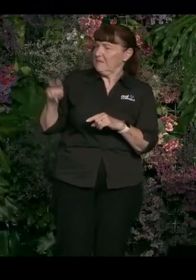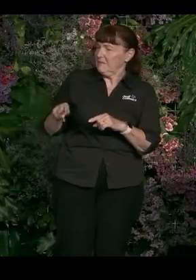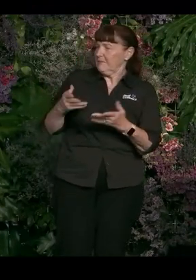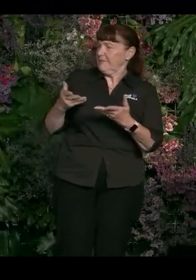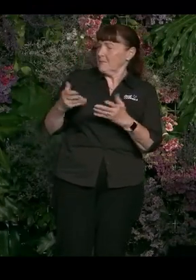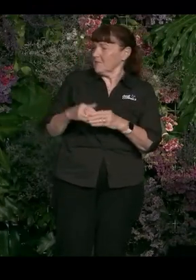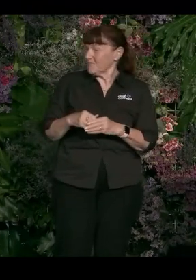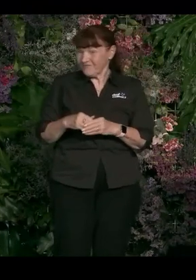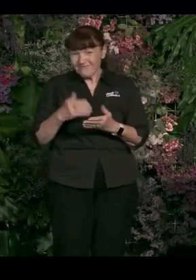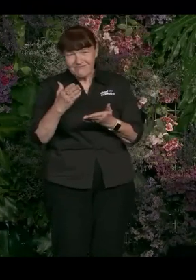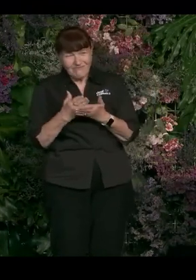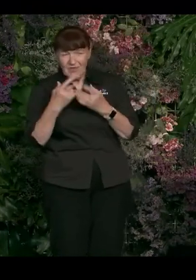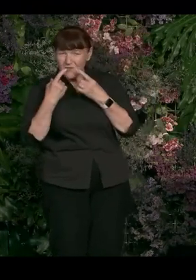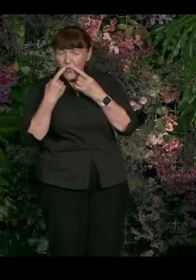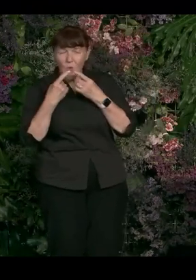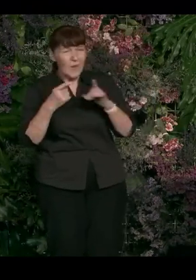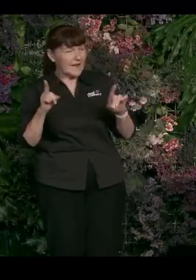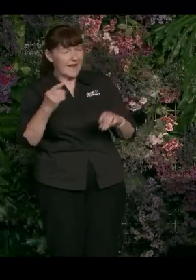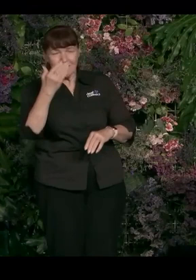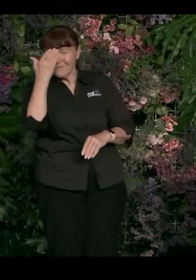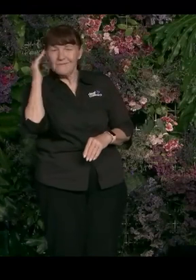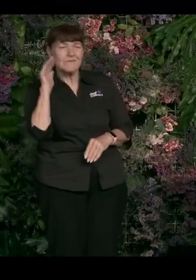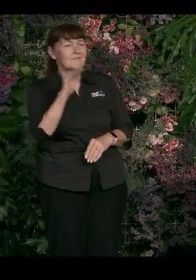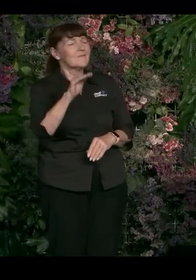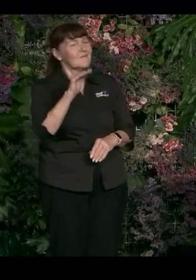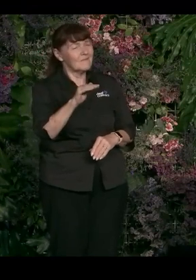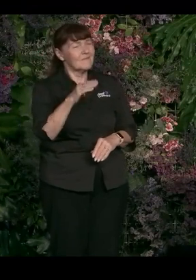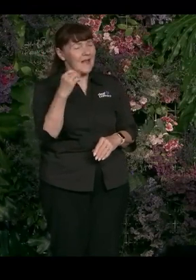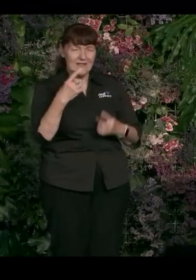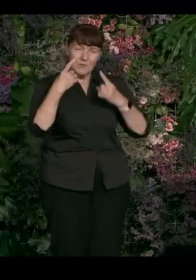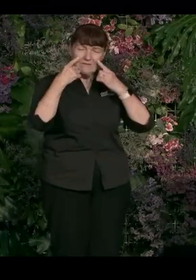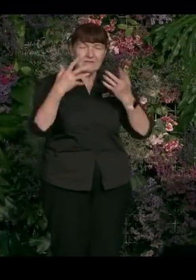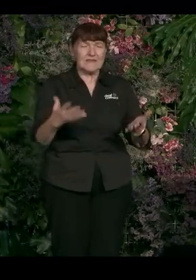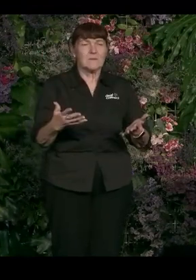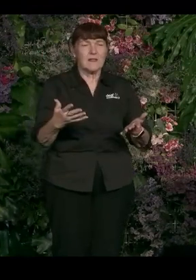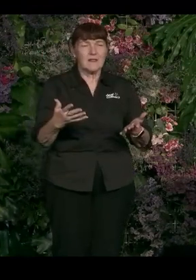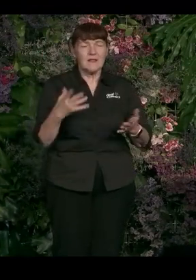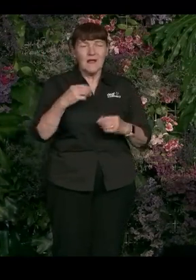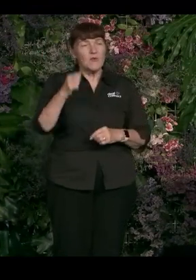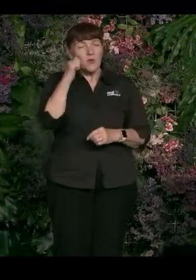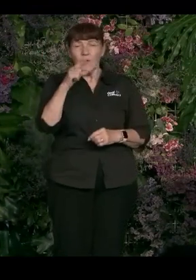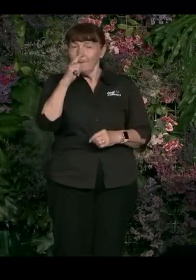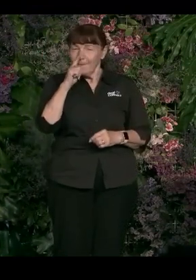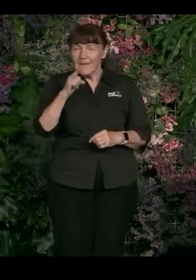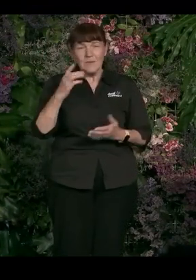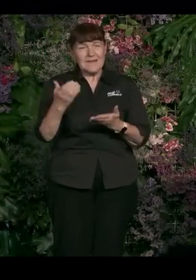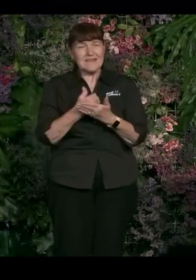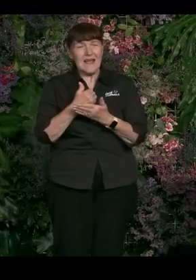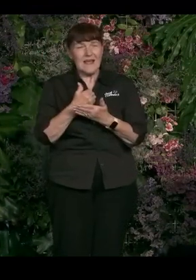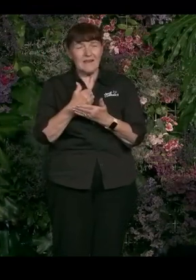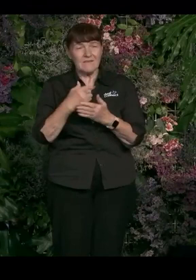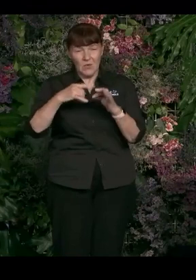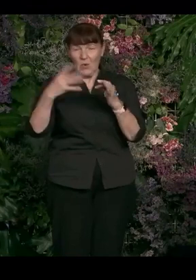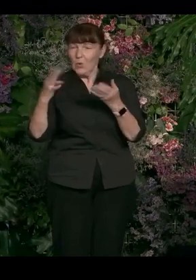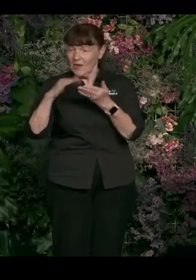the other part is that you have to call it out. It has to be visible. And we have to know that people are going to be safe. And people need to know they're going to be